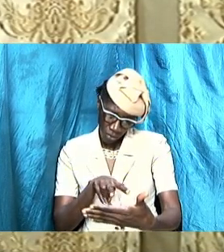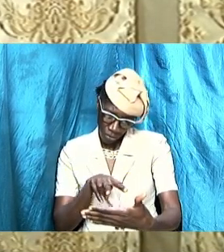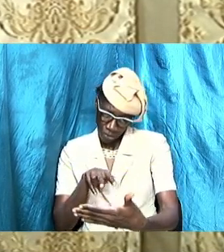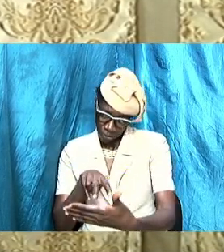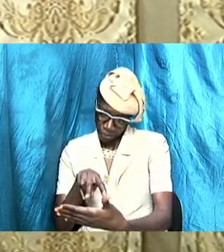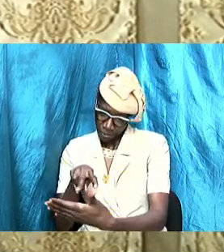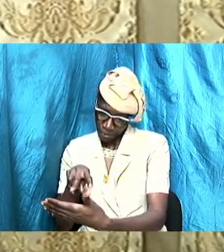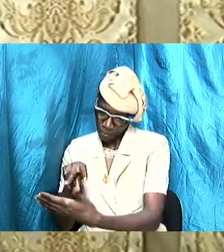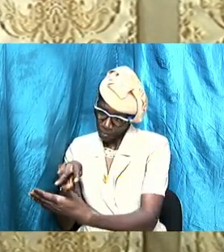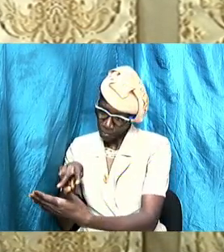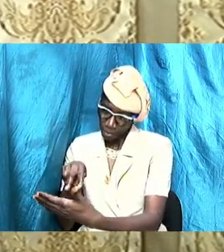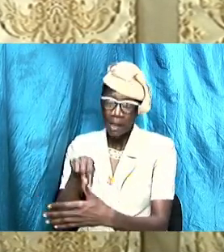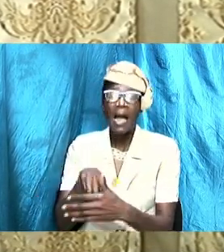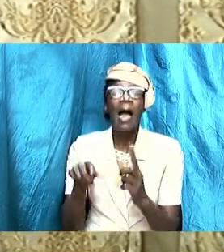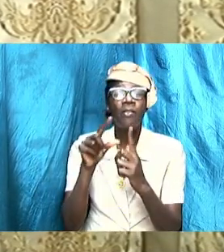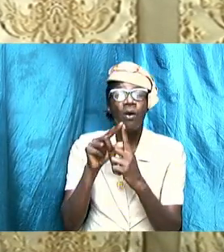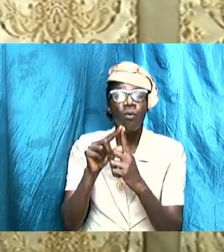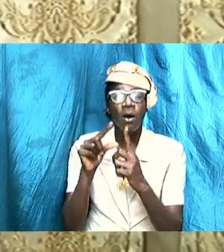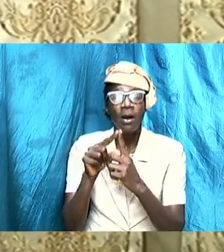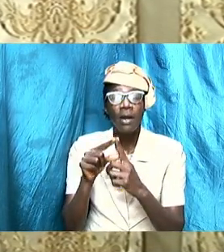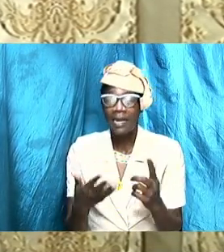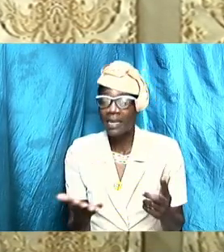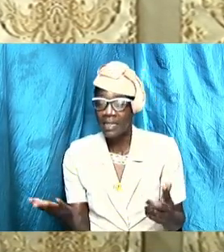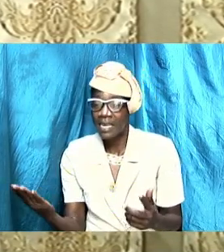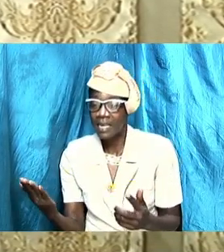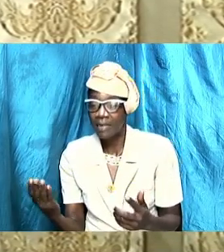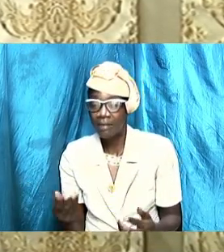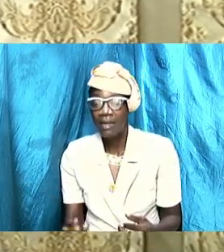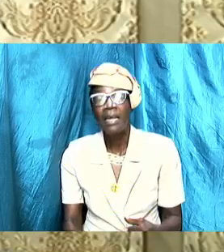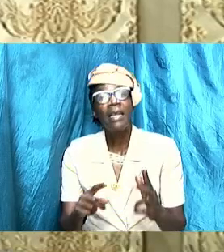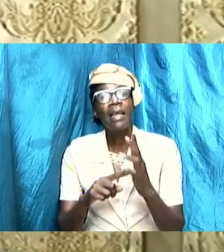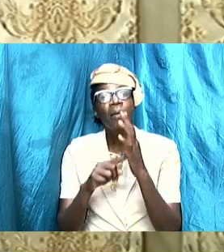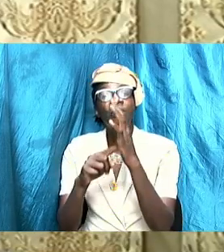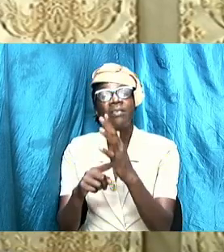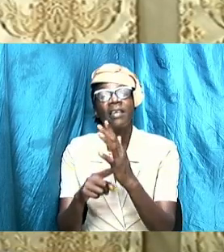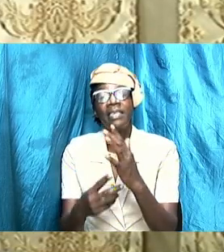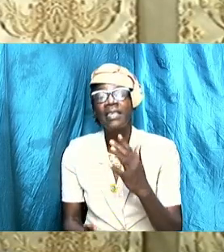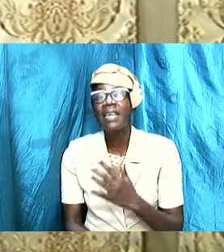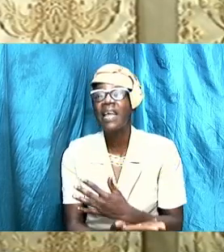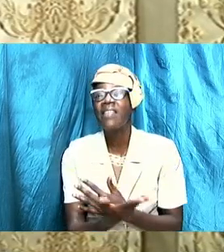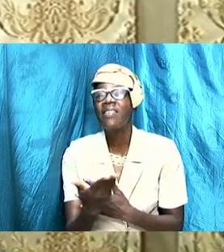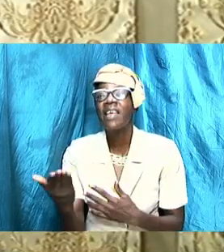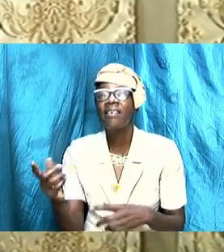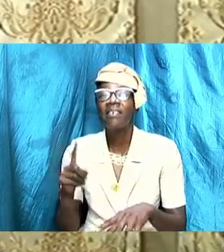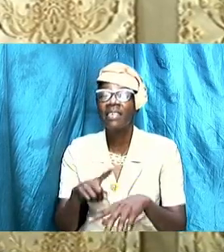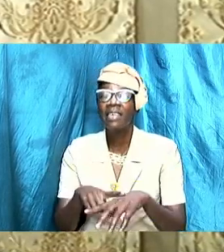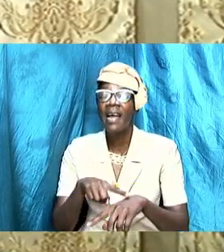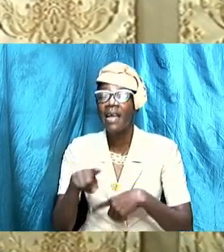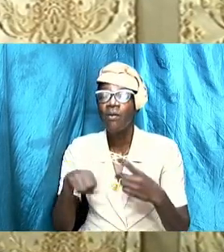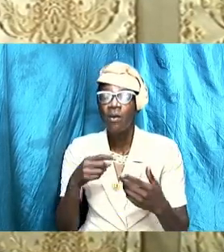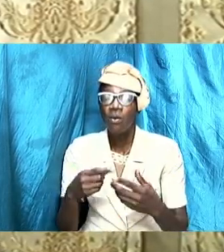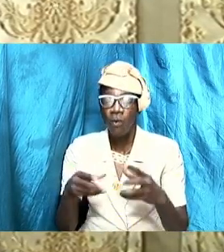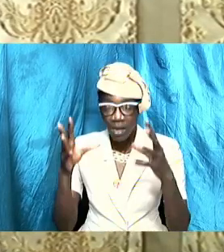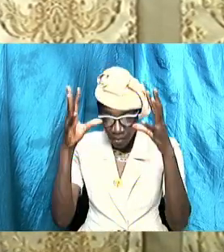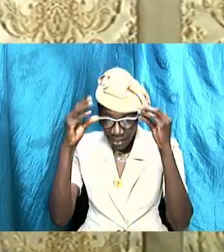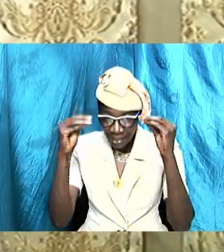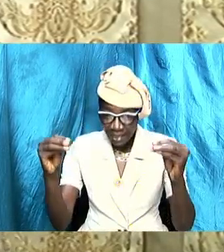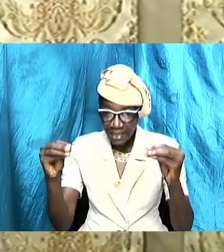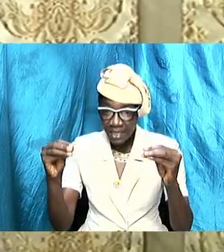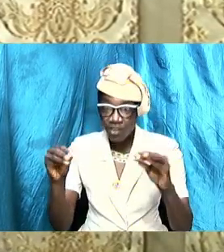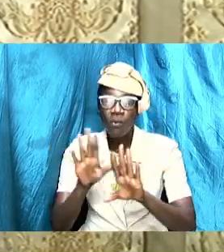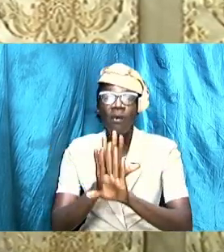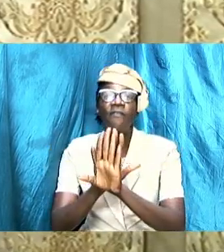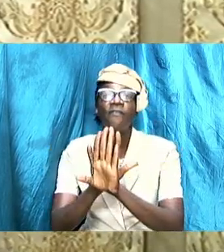the word, at the things that are presented. There is a time when we teach and we forcefully make the